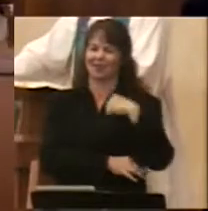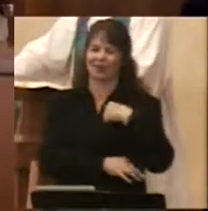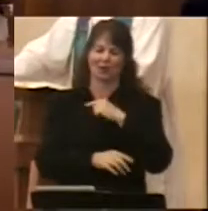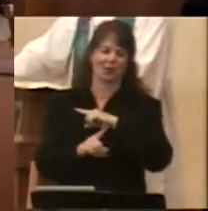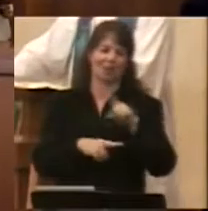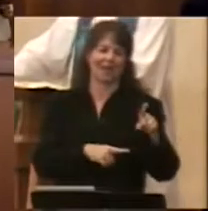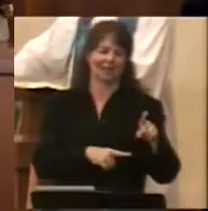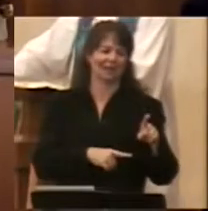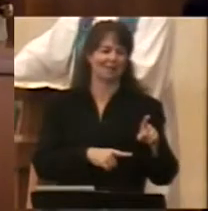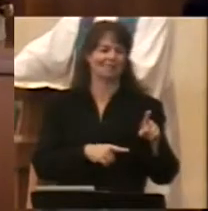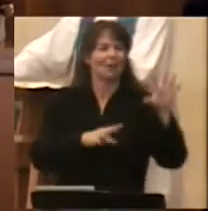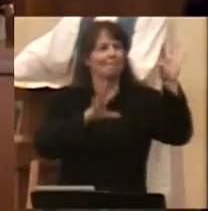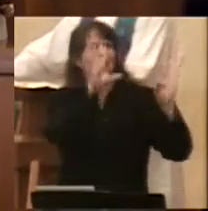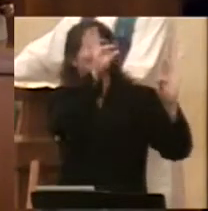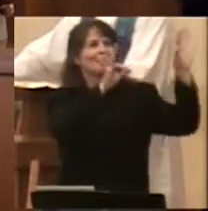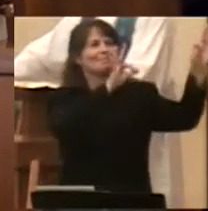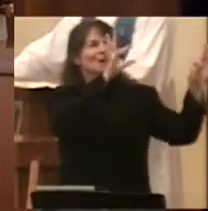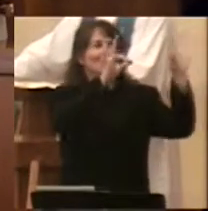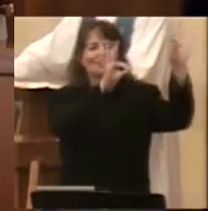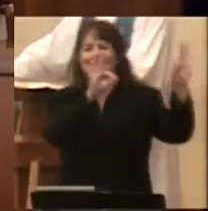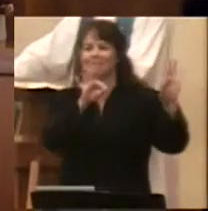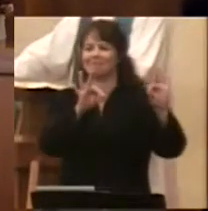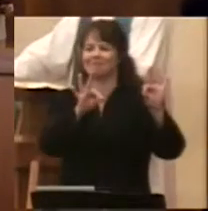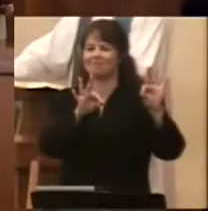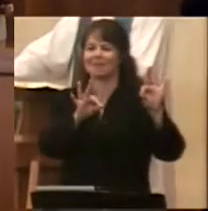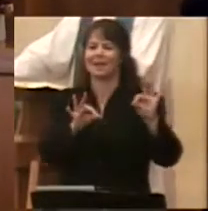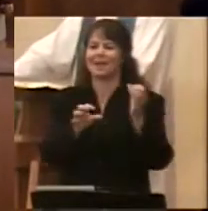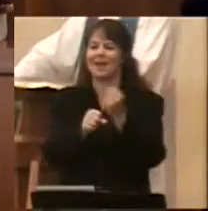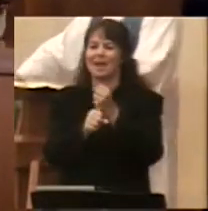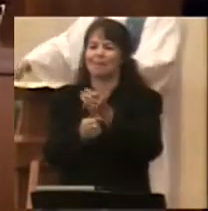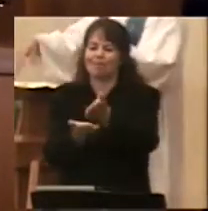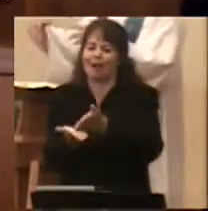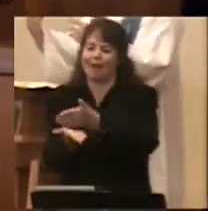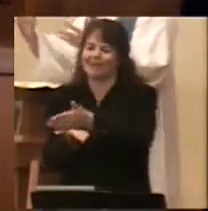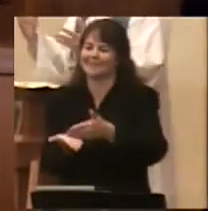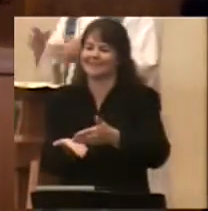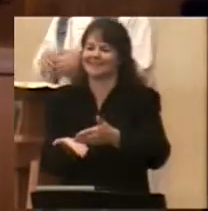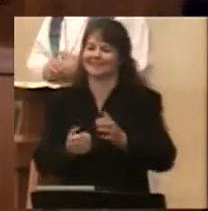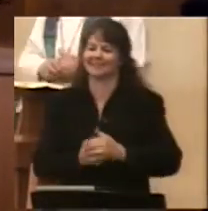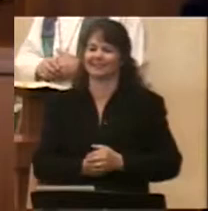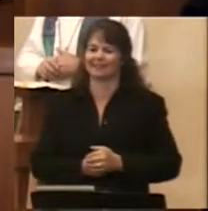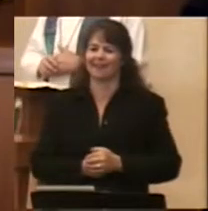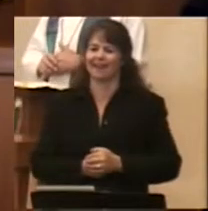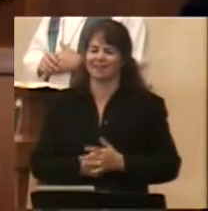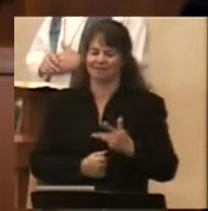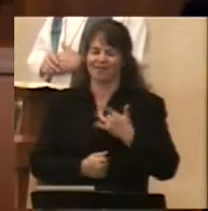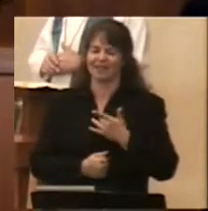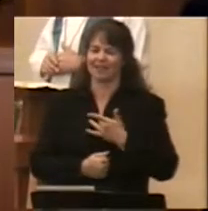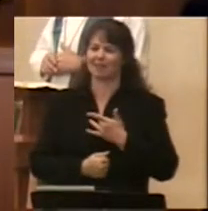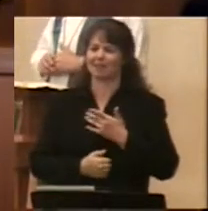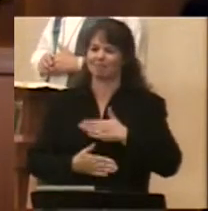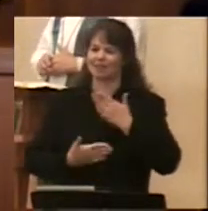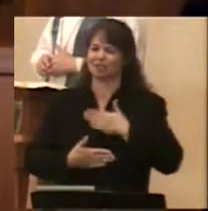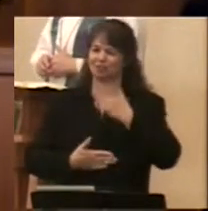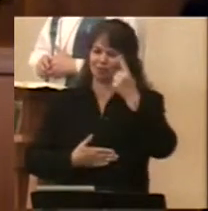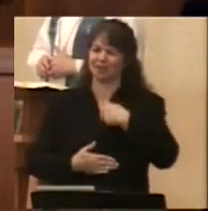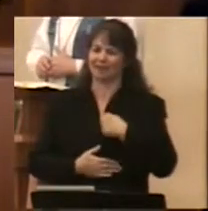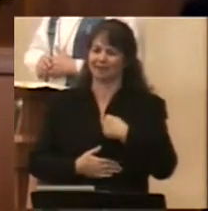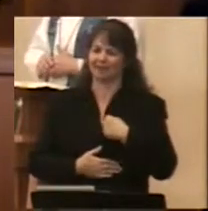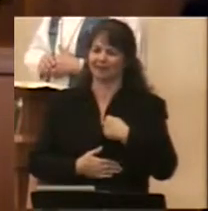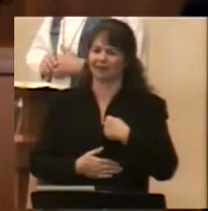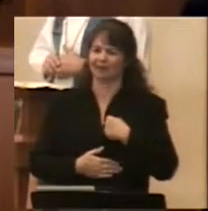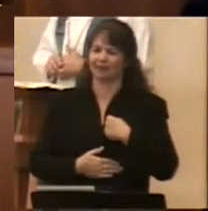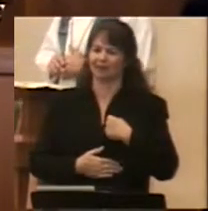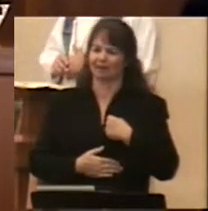and make apple pie. Now, this sounds like the epitome of pleasure to have an apple tree, but